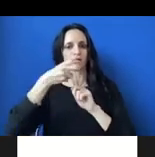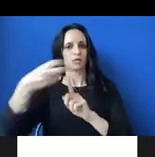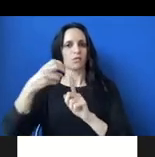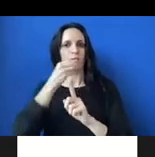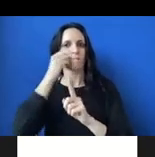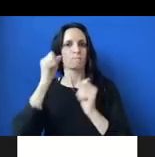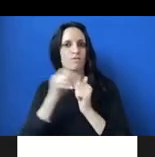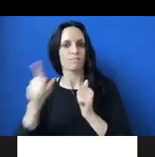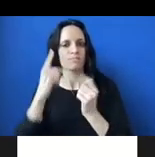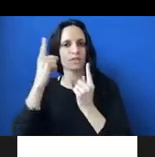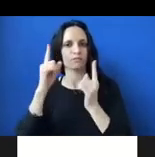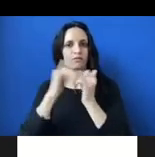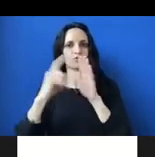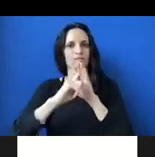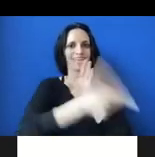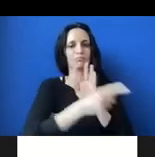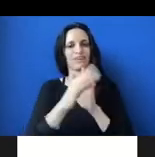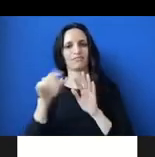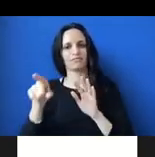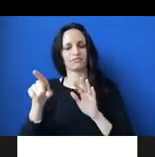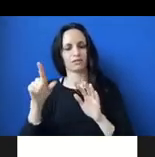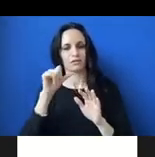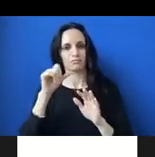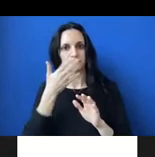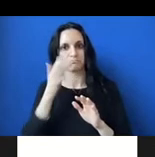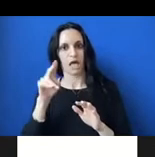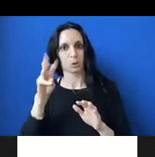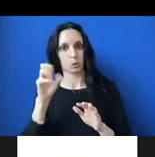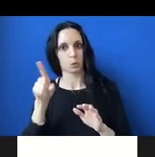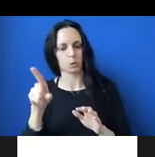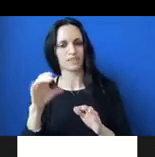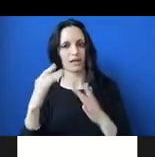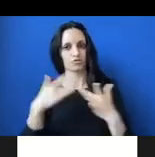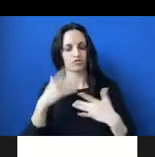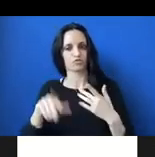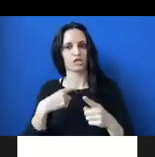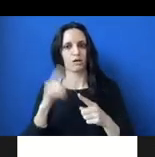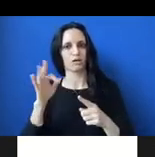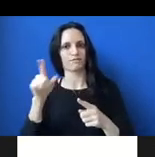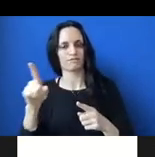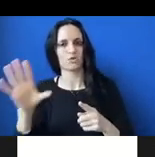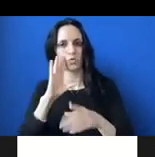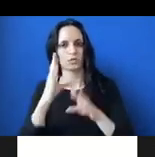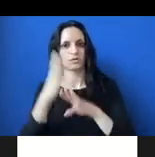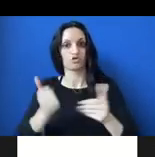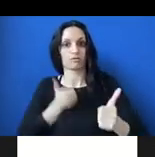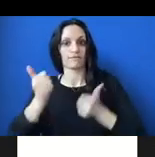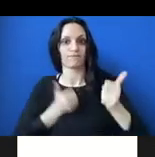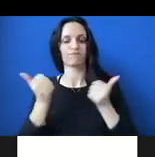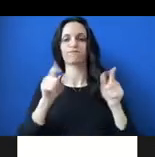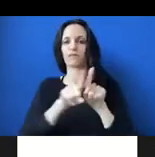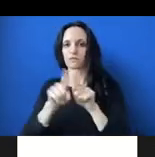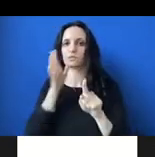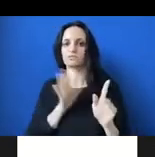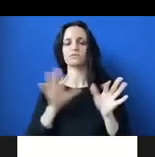escape if they're bad news, and never knowing if someone was going to be too aggressive. Um, they also described that they wanted to make sure